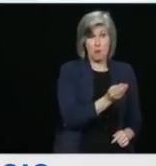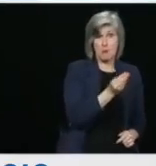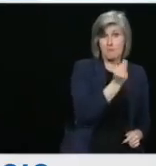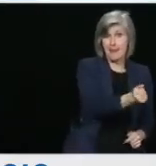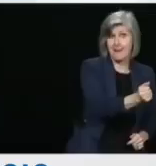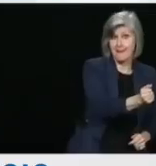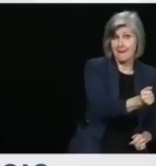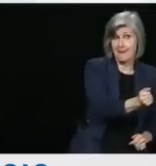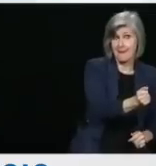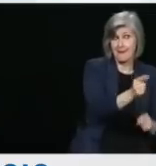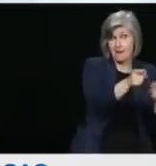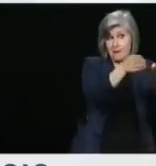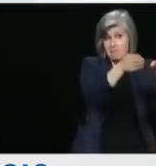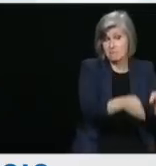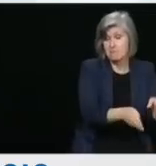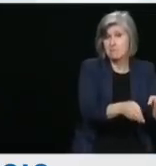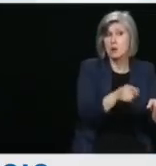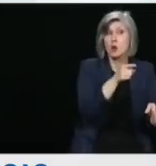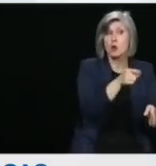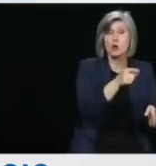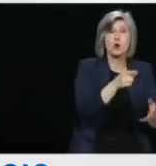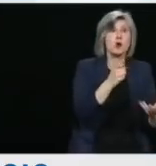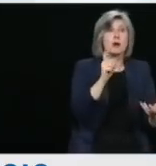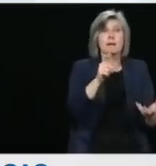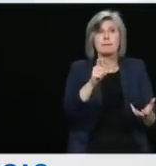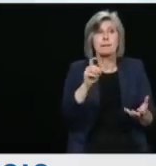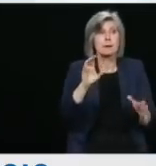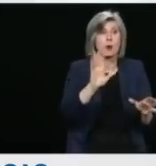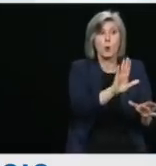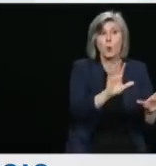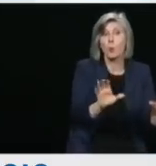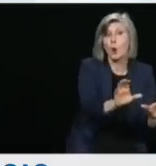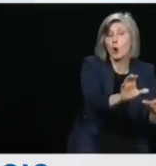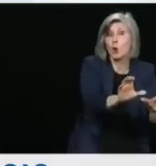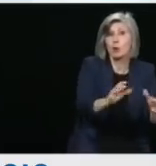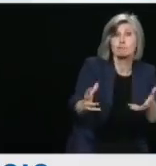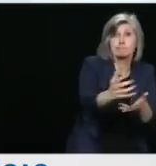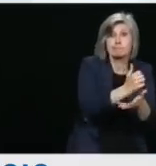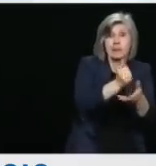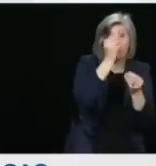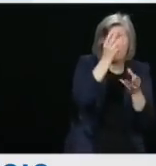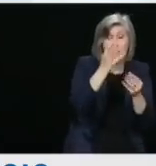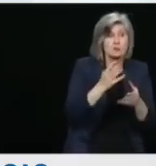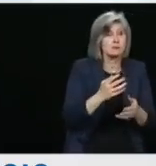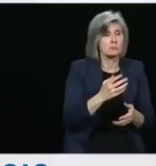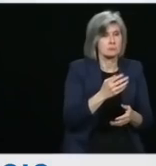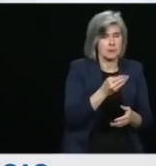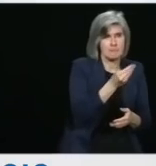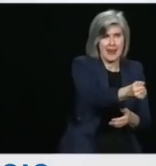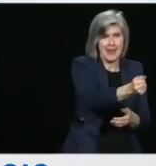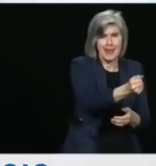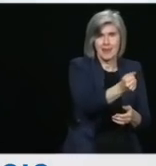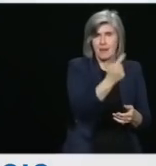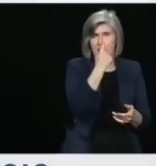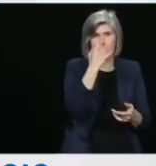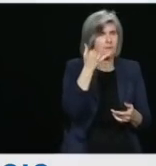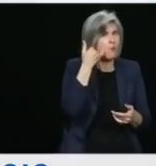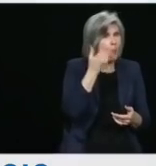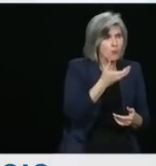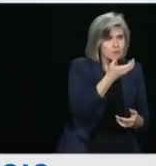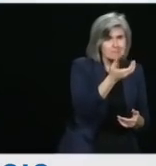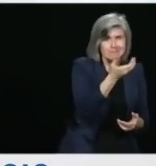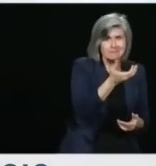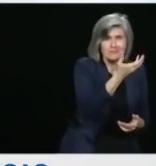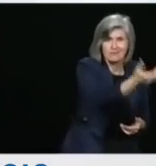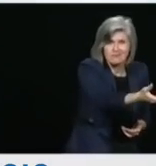or the use of a cell phone or even paying for a meal. Those things under law now and under the regime that we've put in